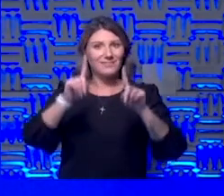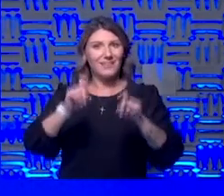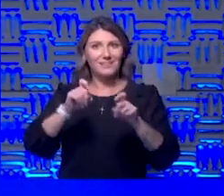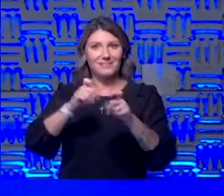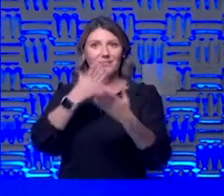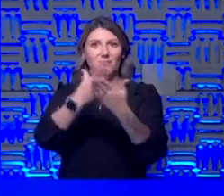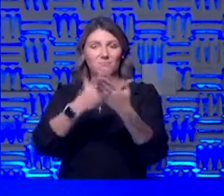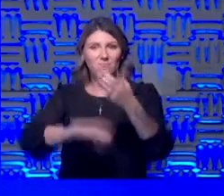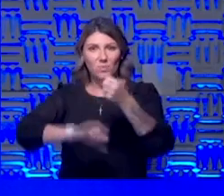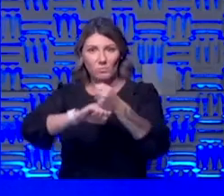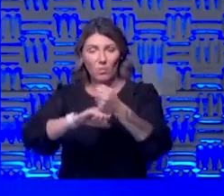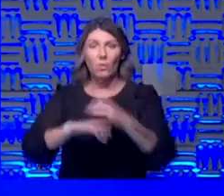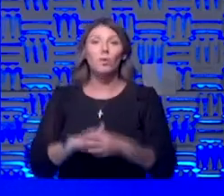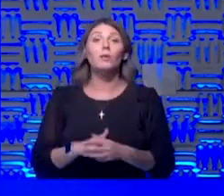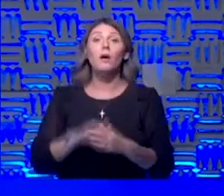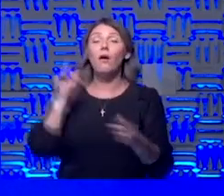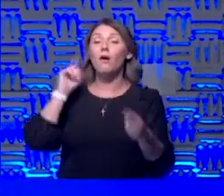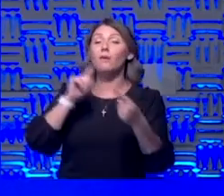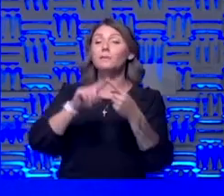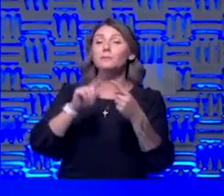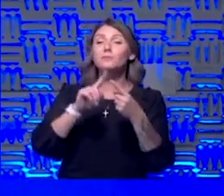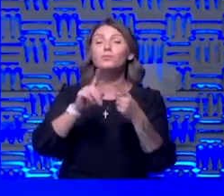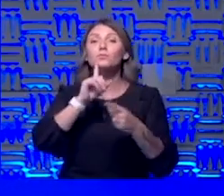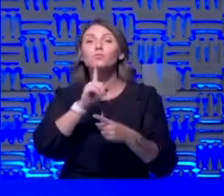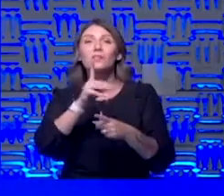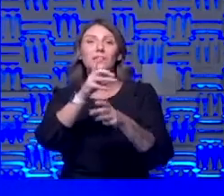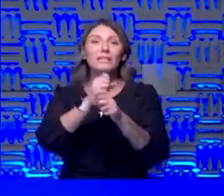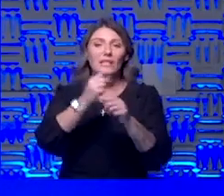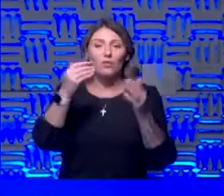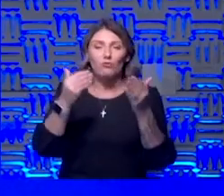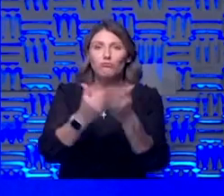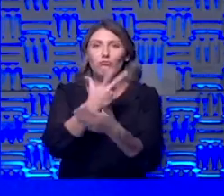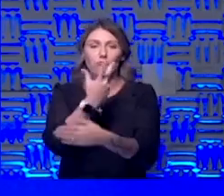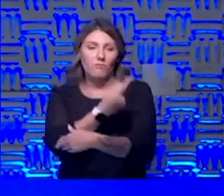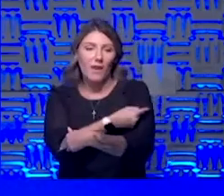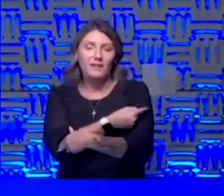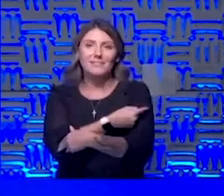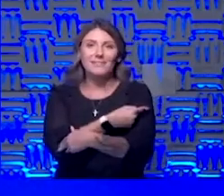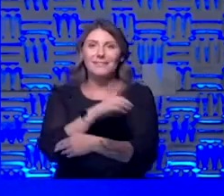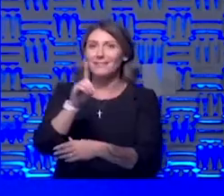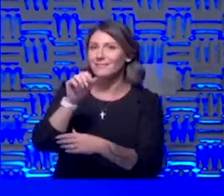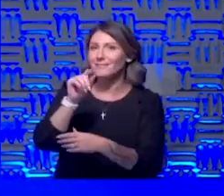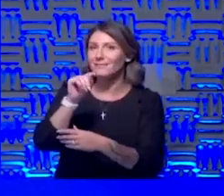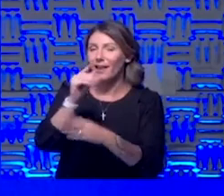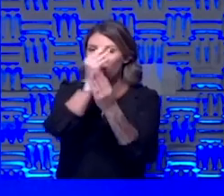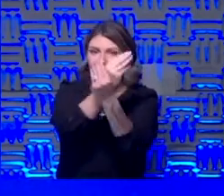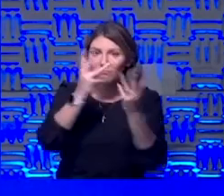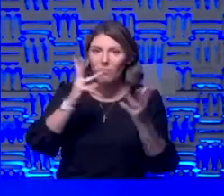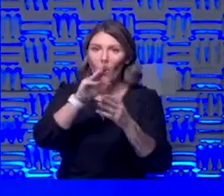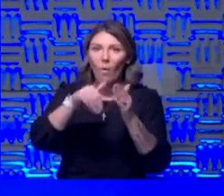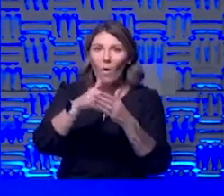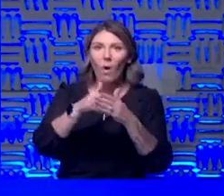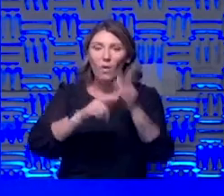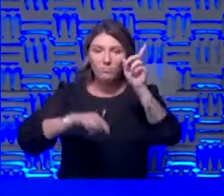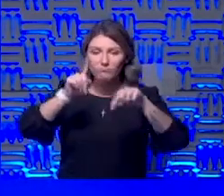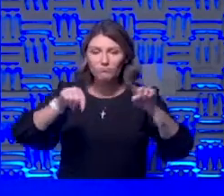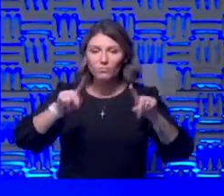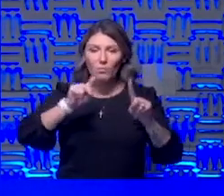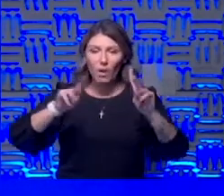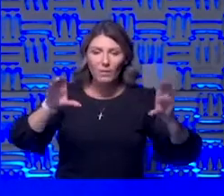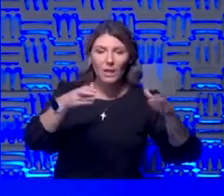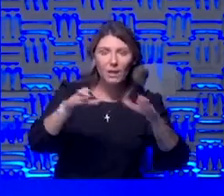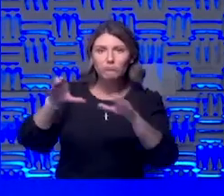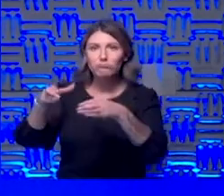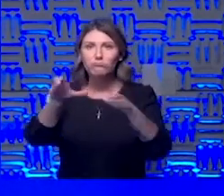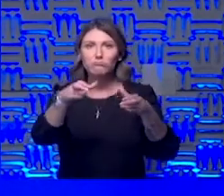so until we really get the new vaccine data on all the different population groups we really won't understand that